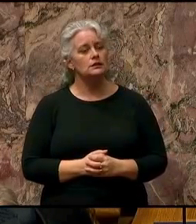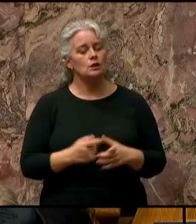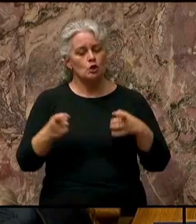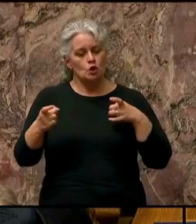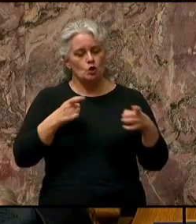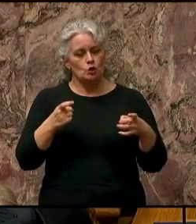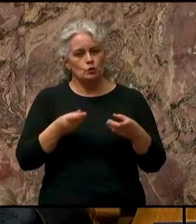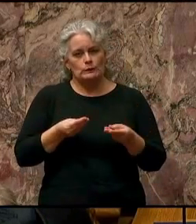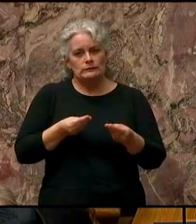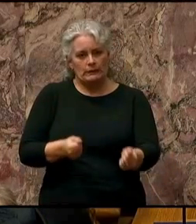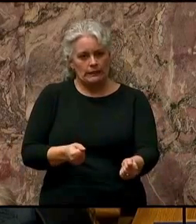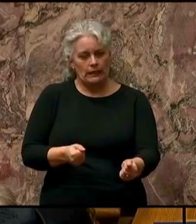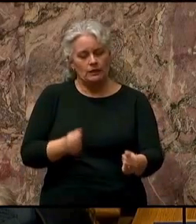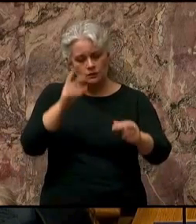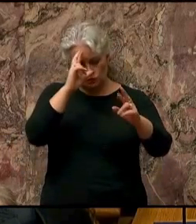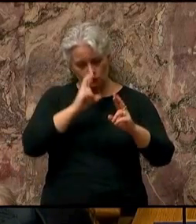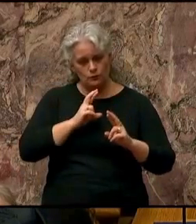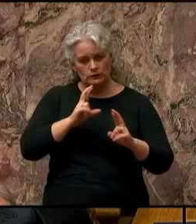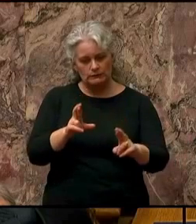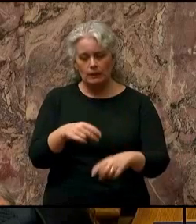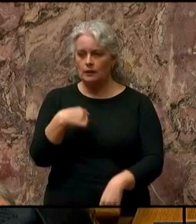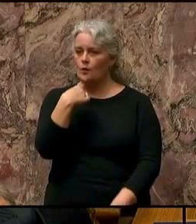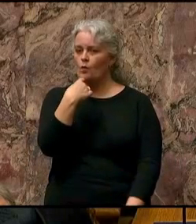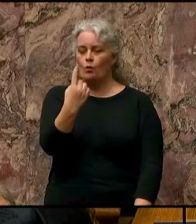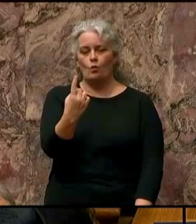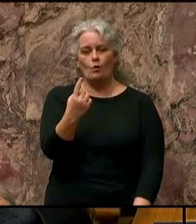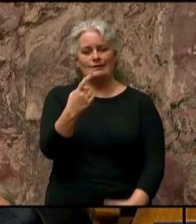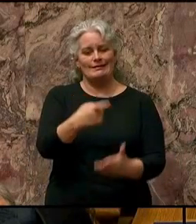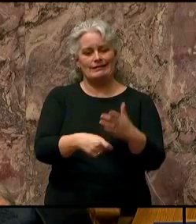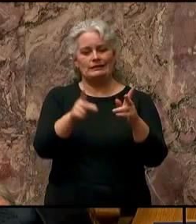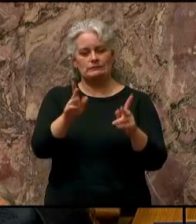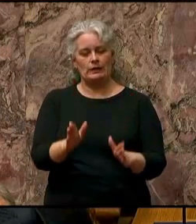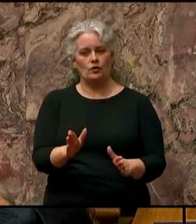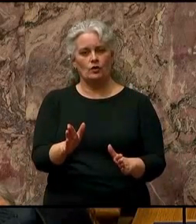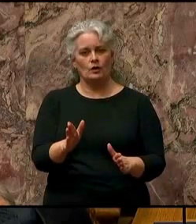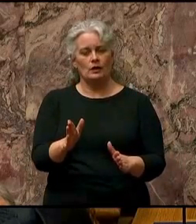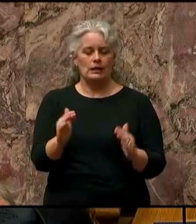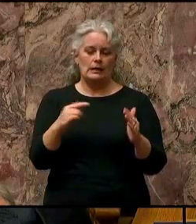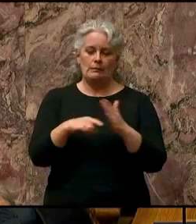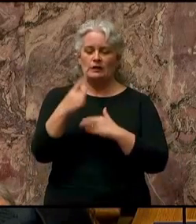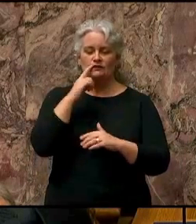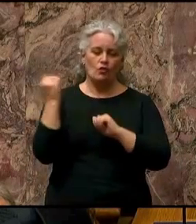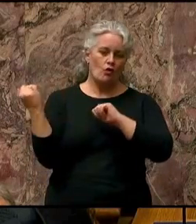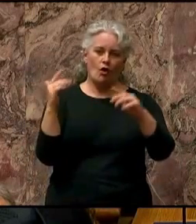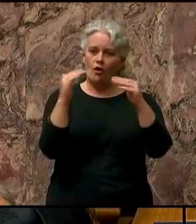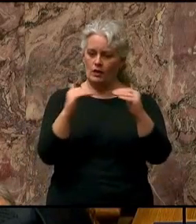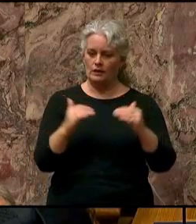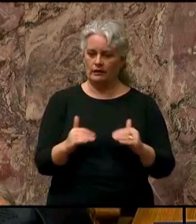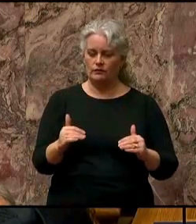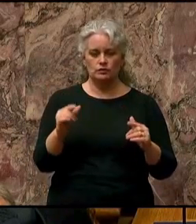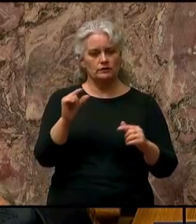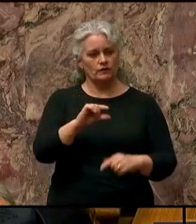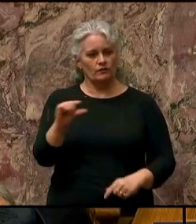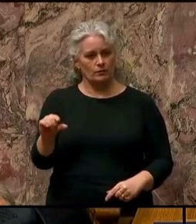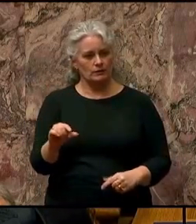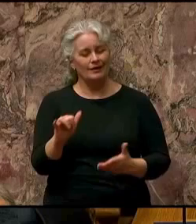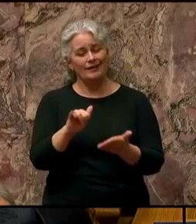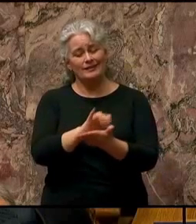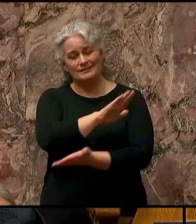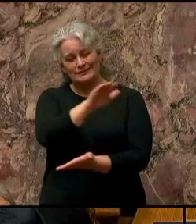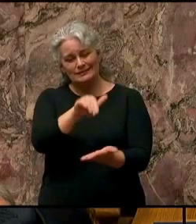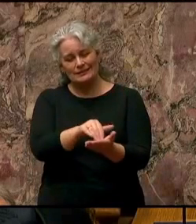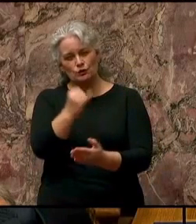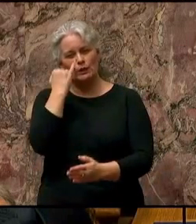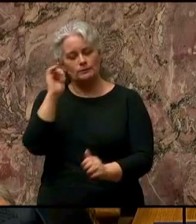spending, to respect the one taxpayer that pays for all levels of government. That is the central principle